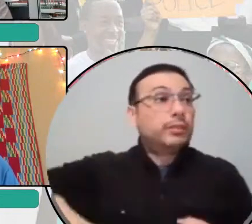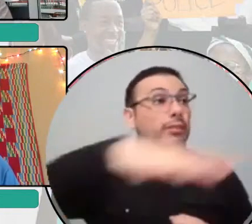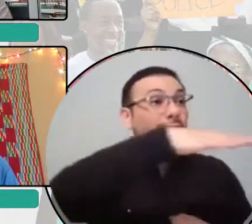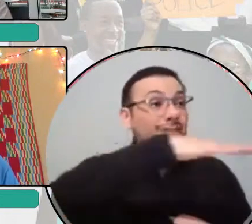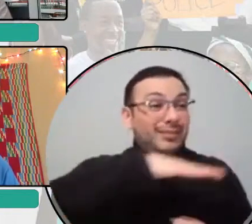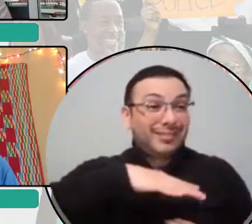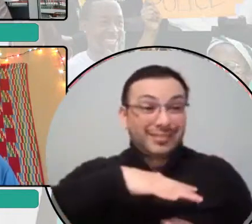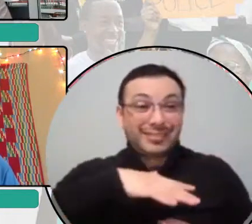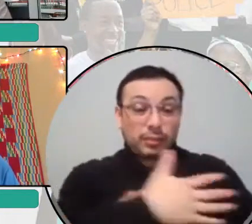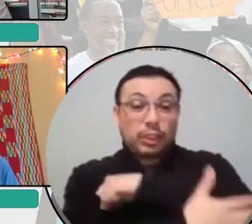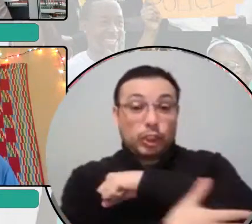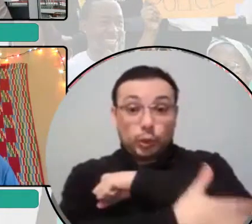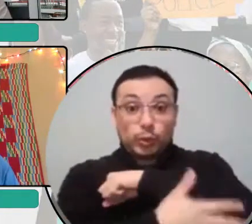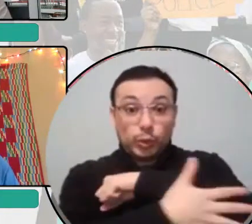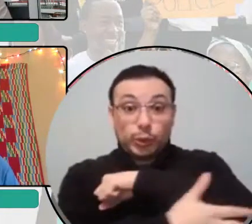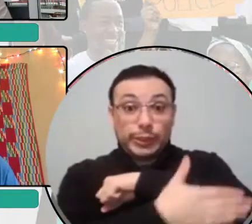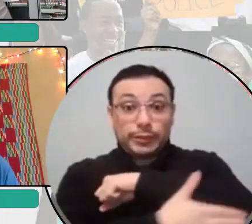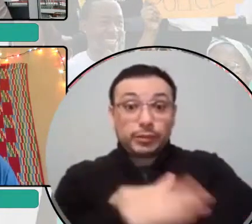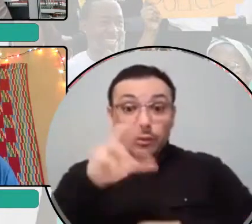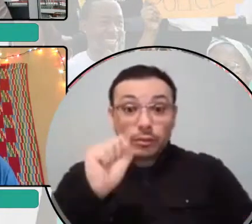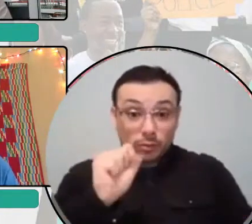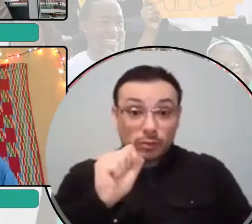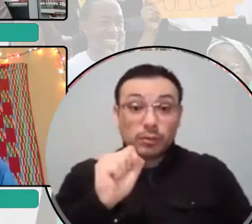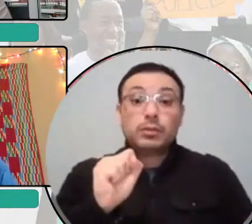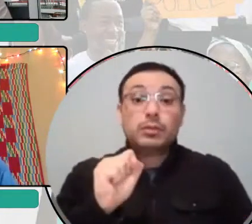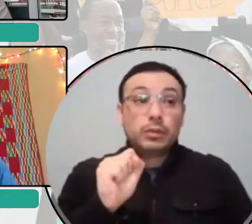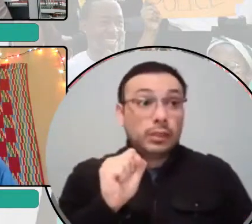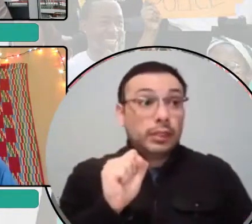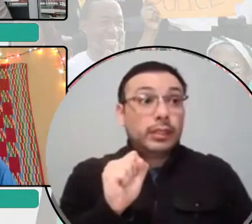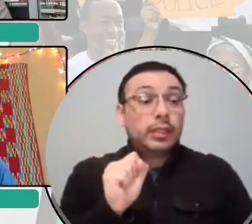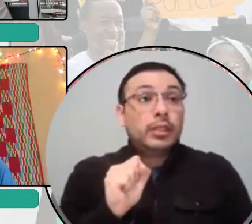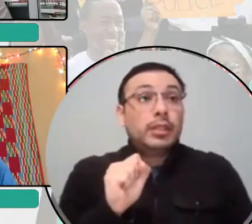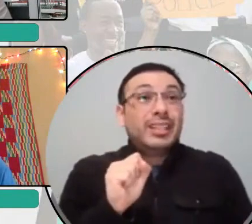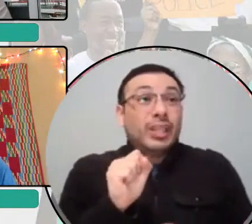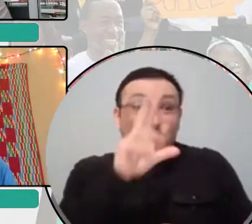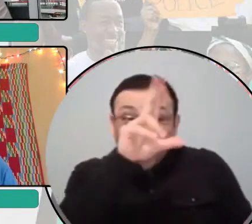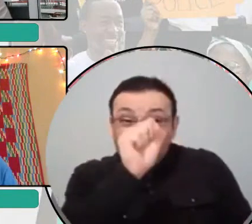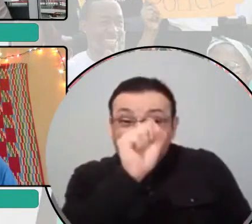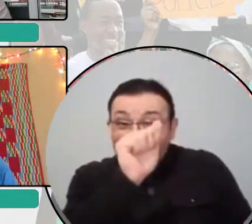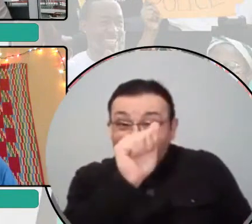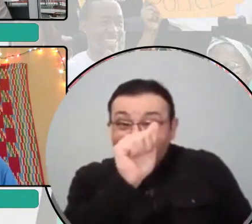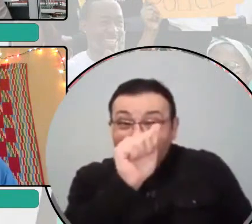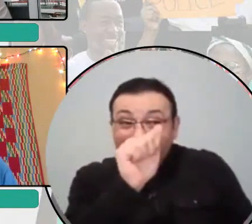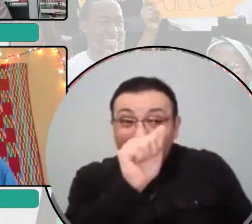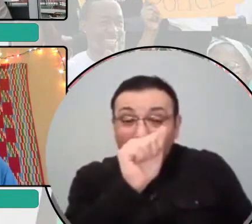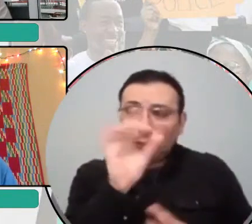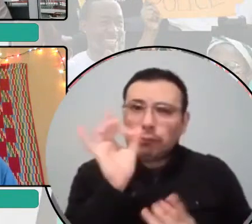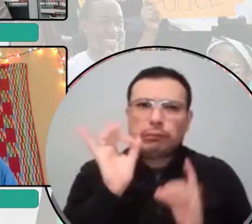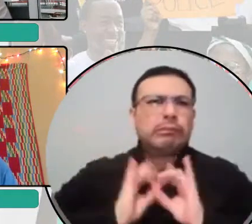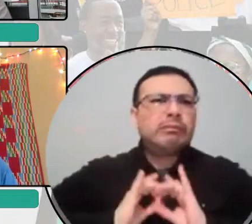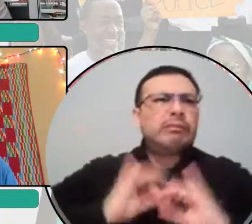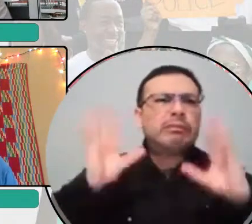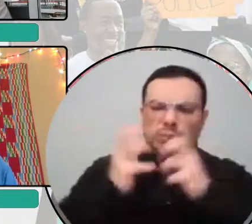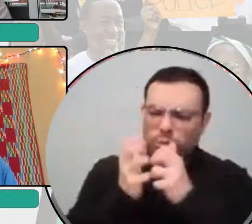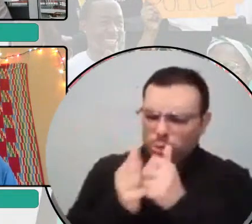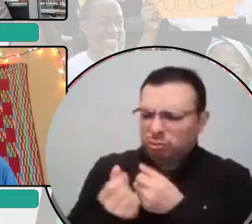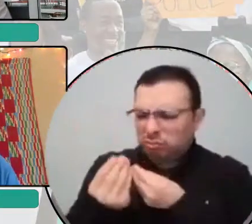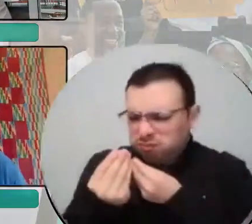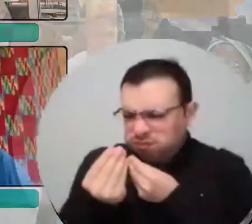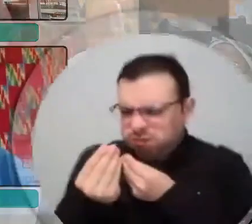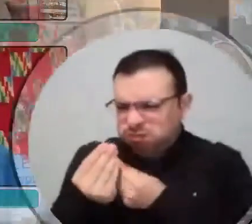the most unspeakable violence, you know, throughout history and even now. So really just, you know, part of this, uh,